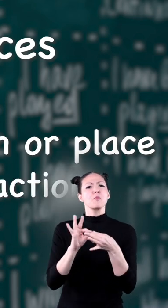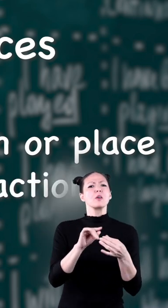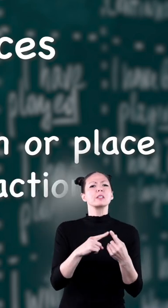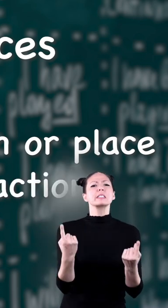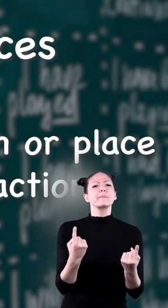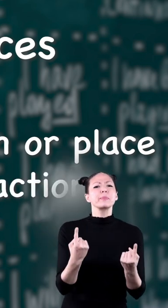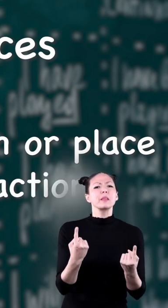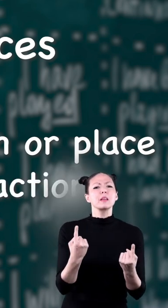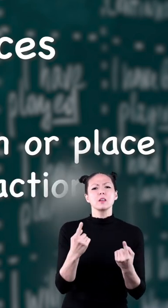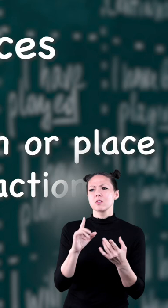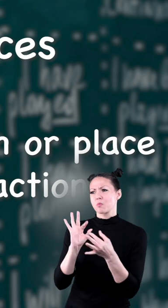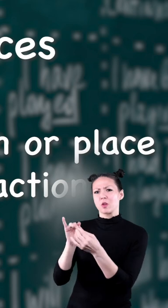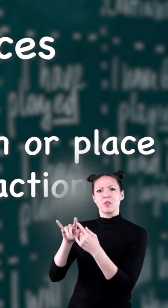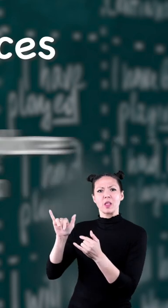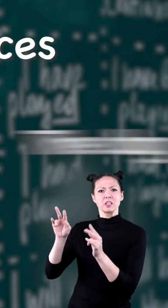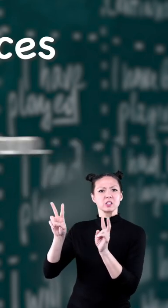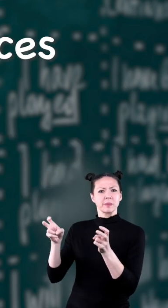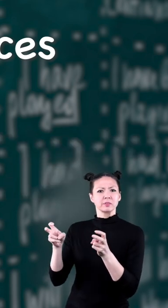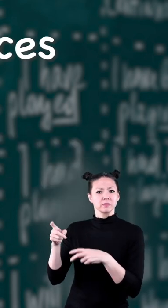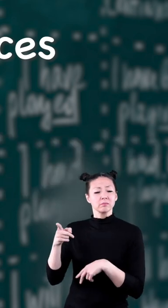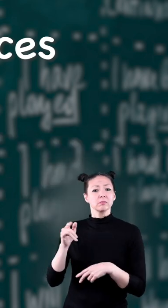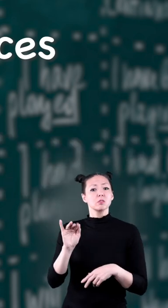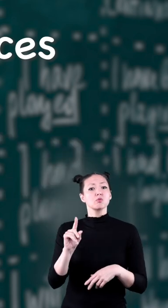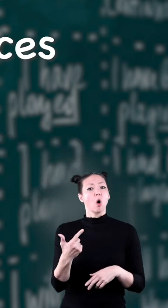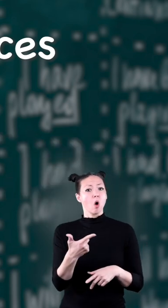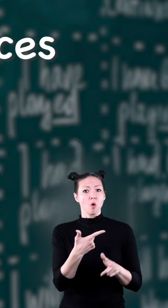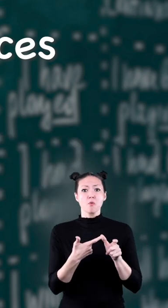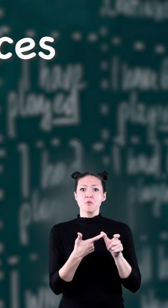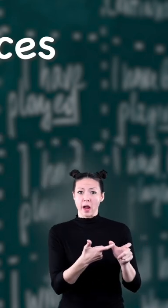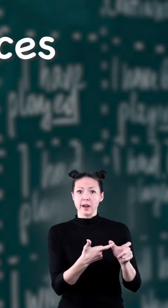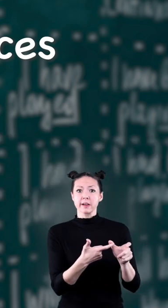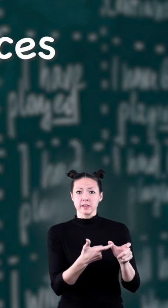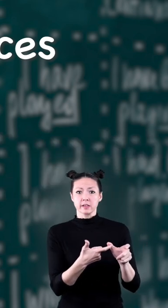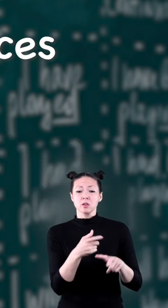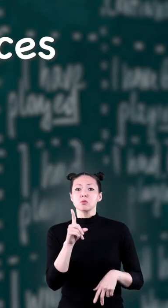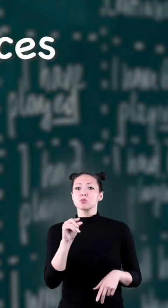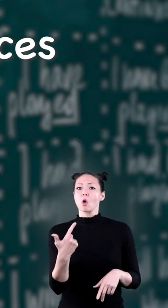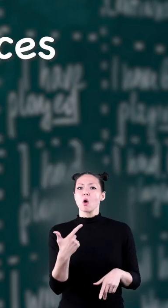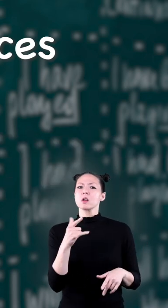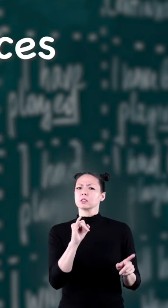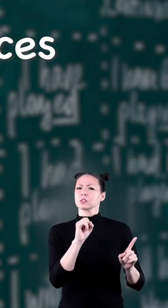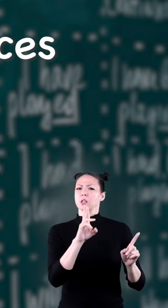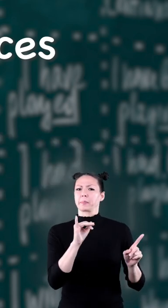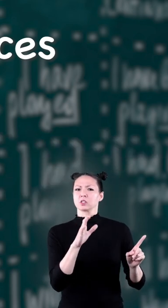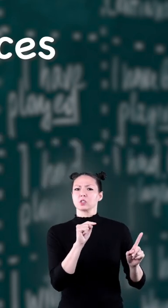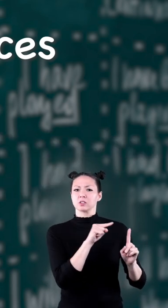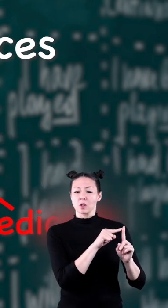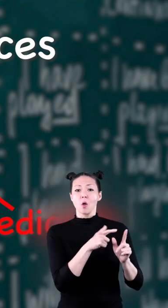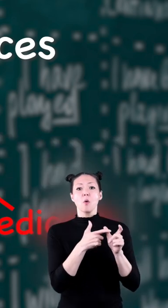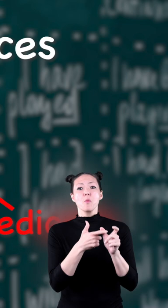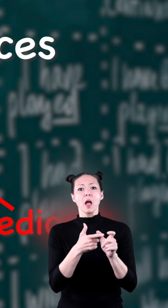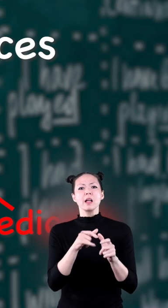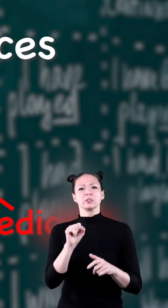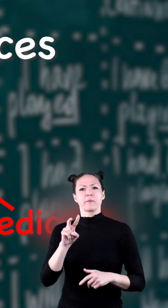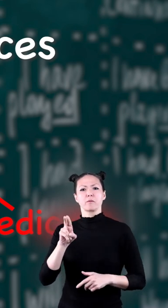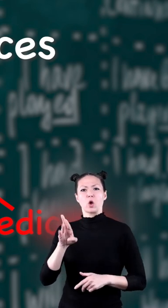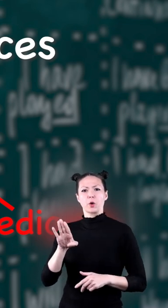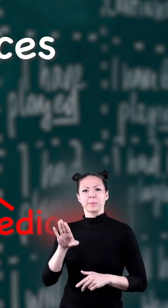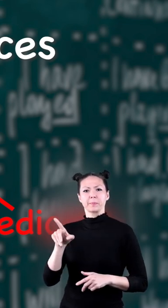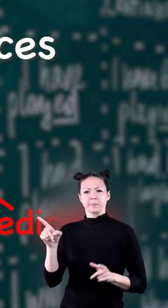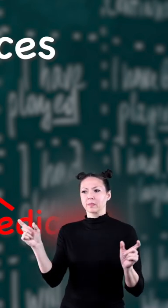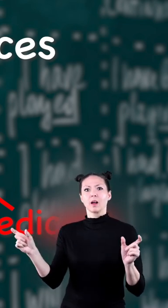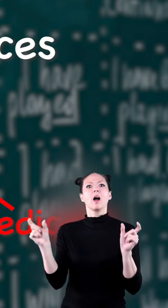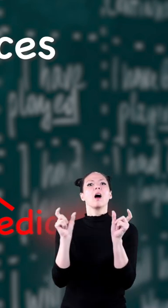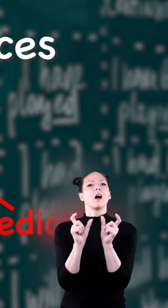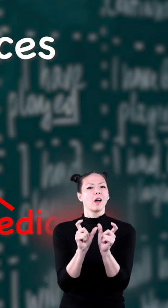related to something about the subject in our sentence the dog ran dog is the subject and ran is the